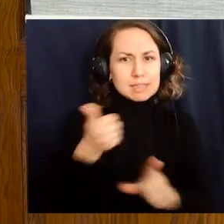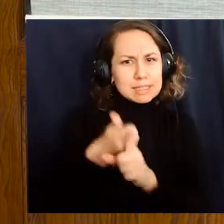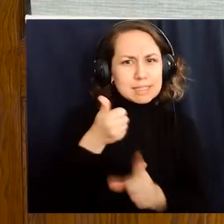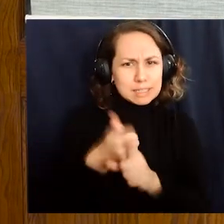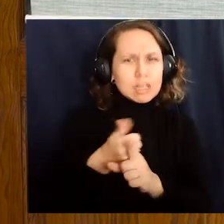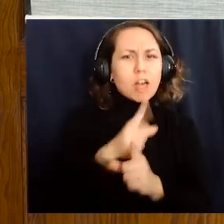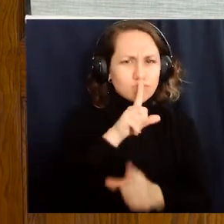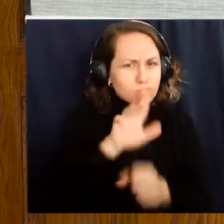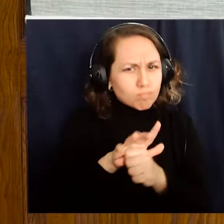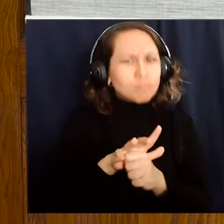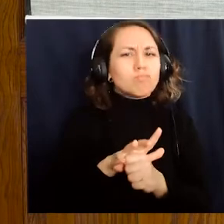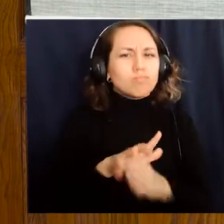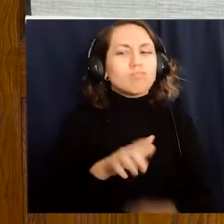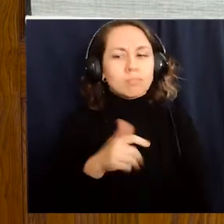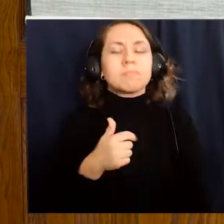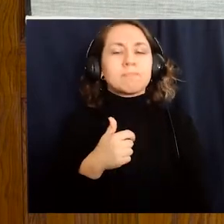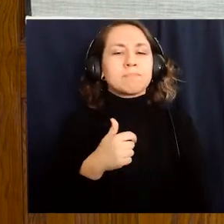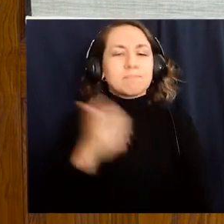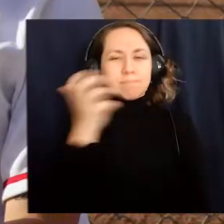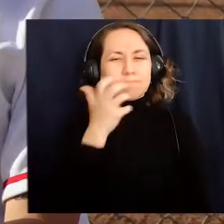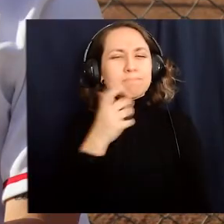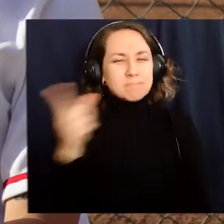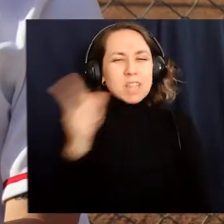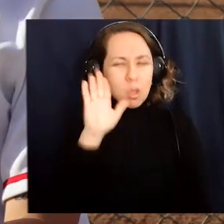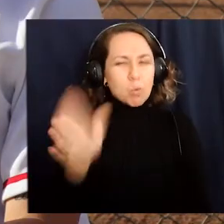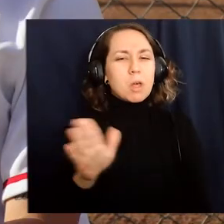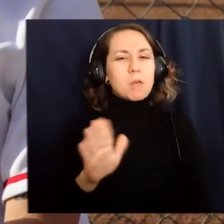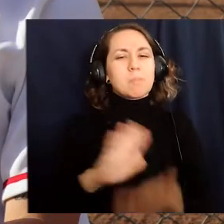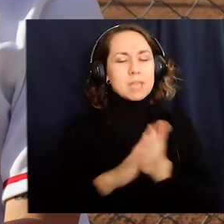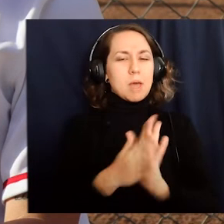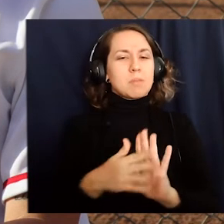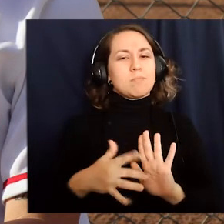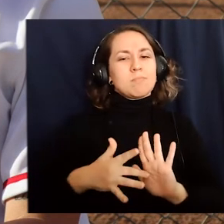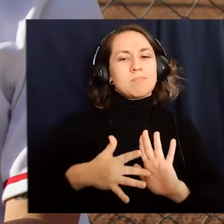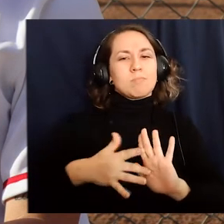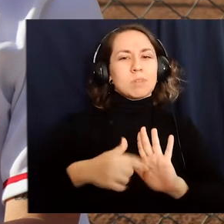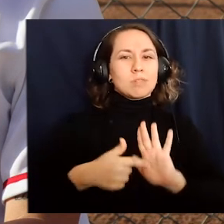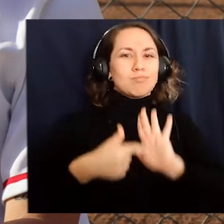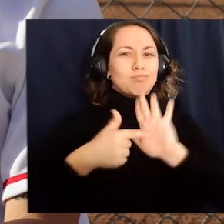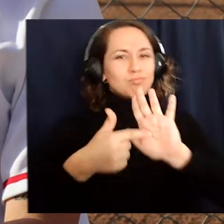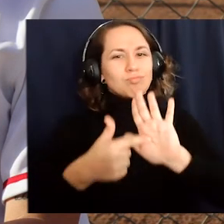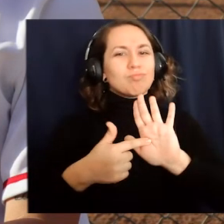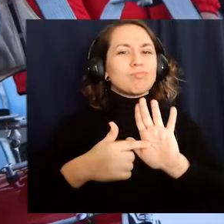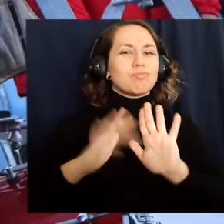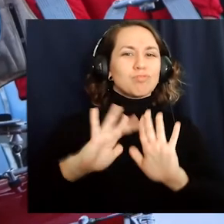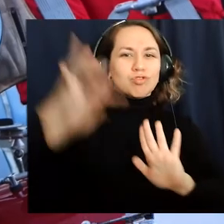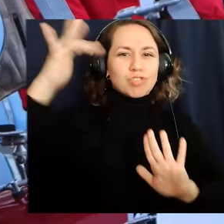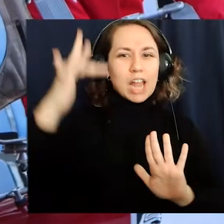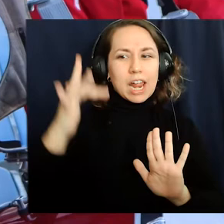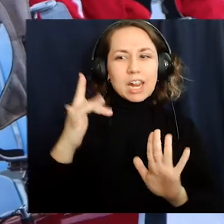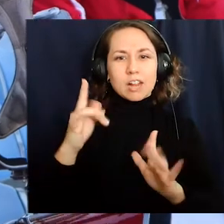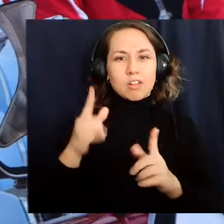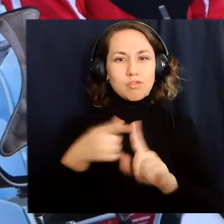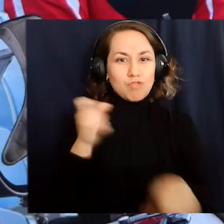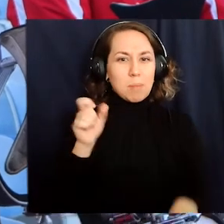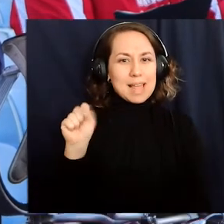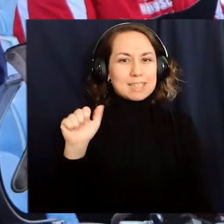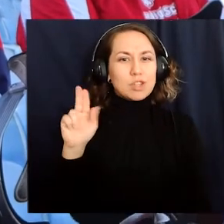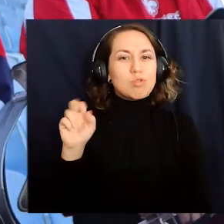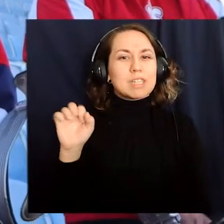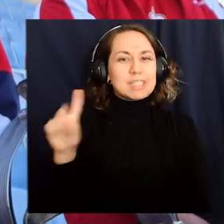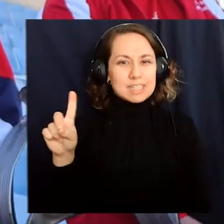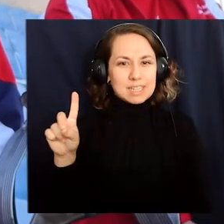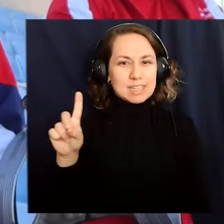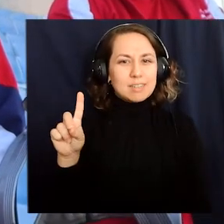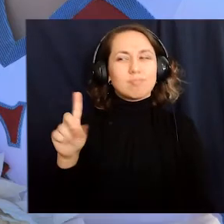their self-assuredness, they will be the bright, shiny light of central Santa Ana